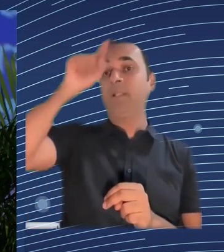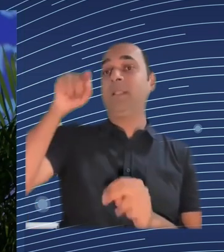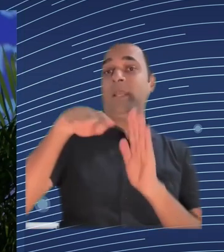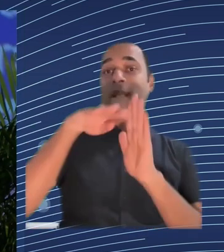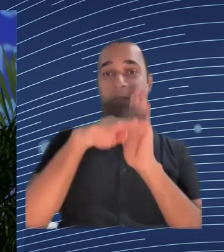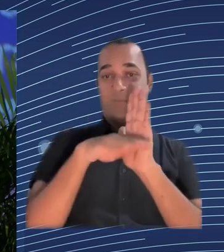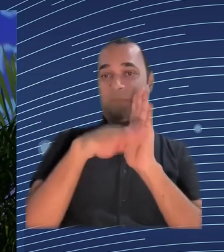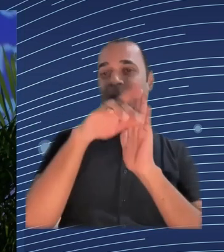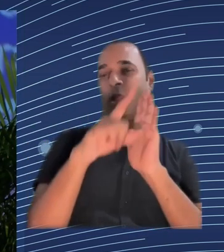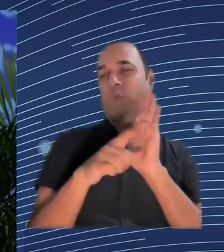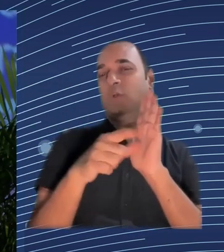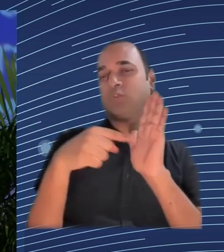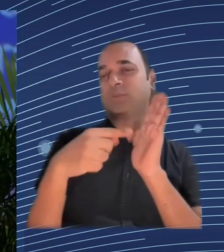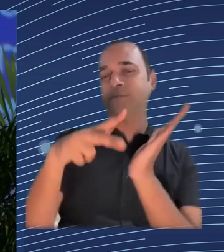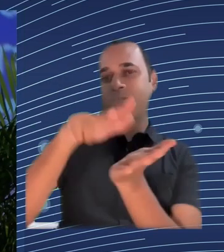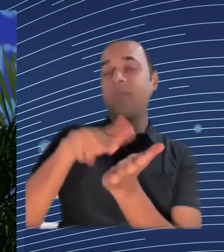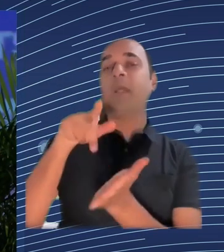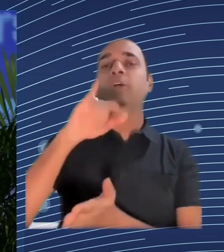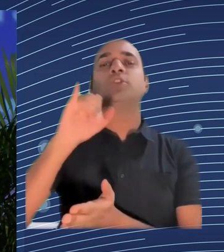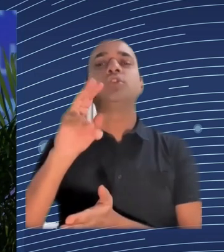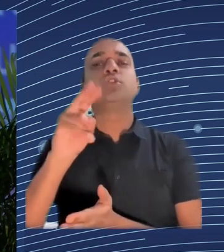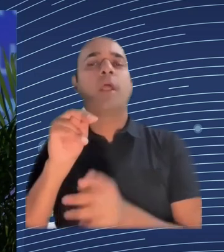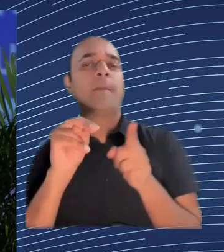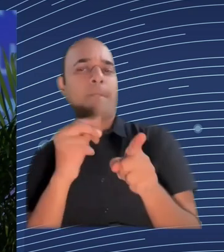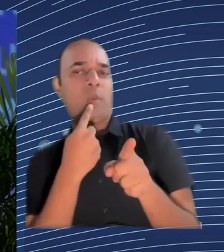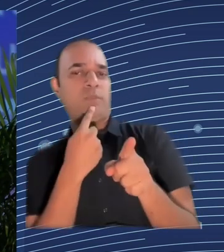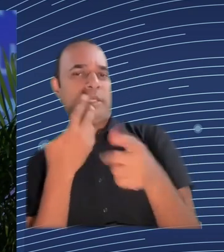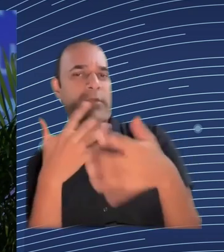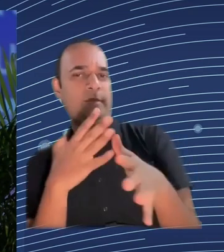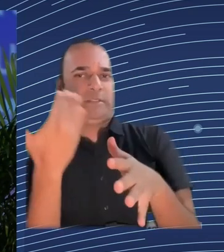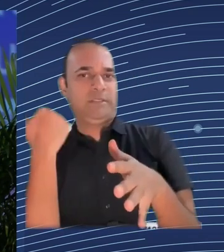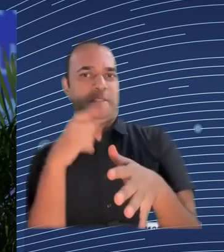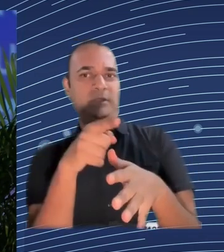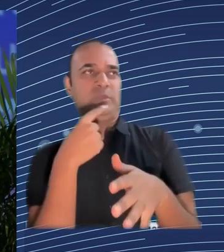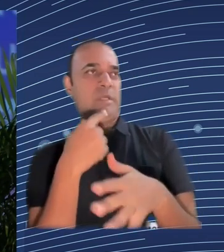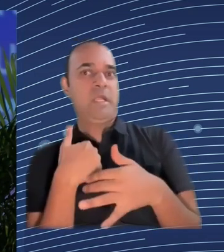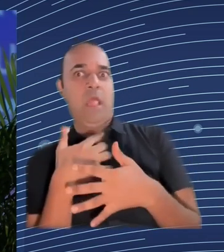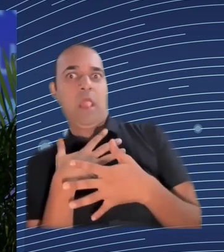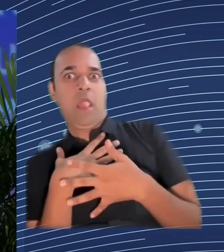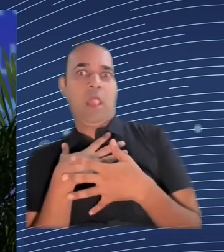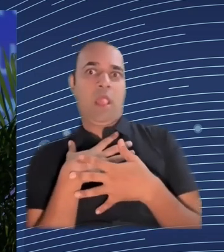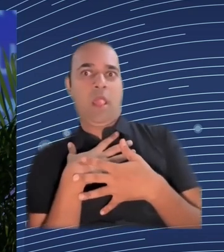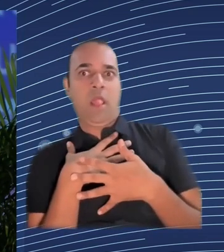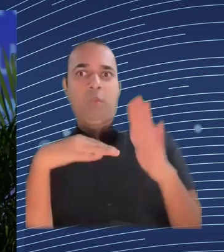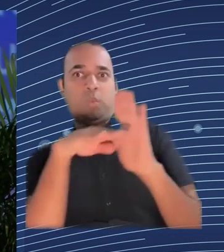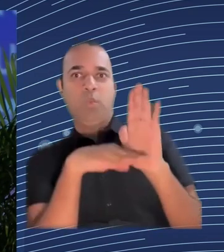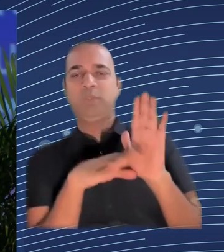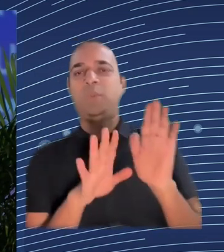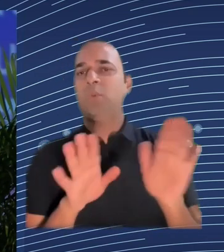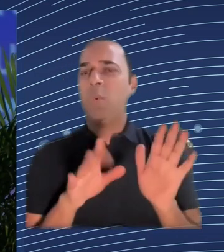you successfully use and implement AI tools that are also in the interest of the workforce